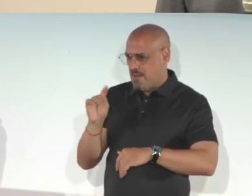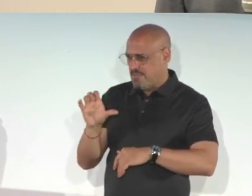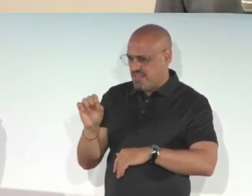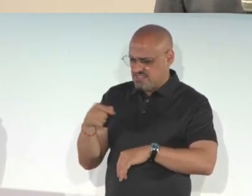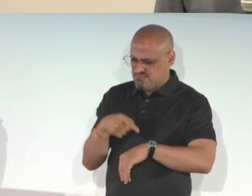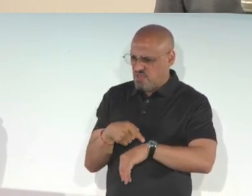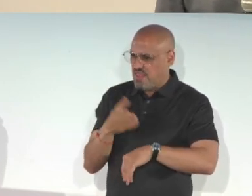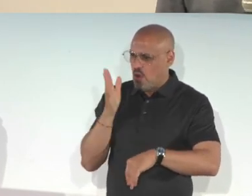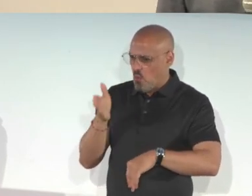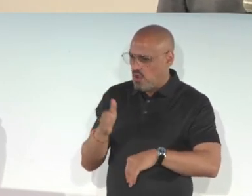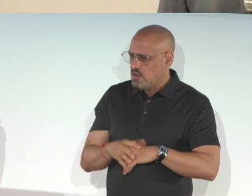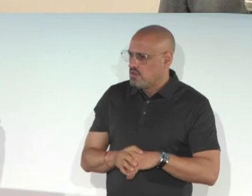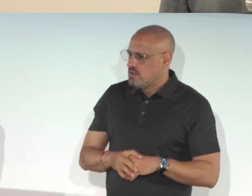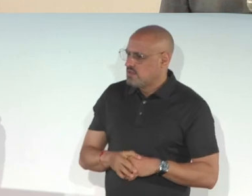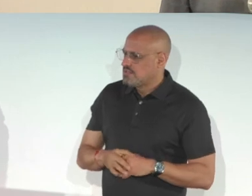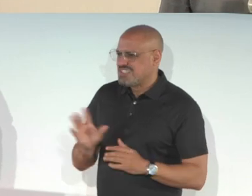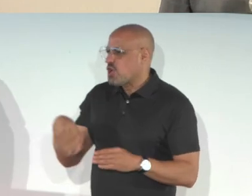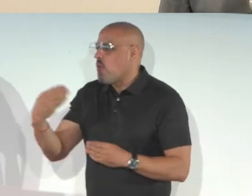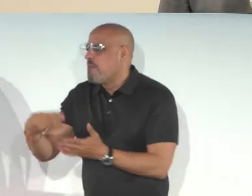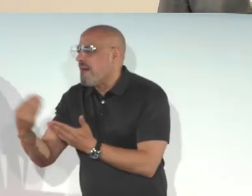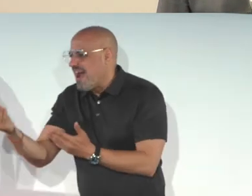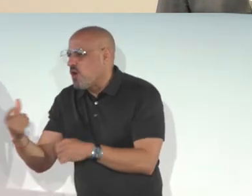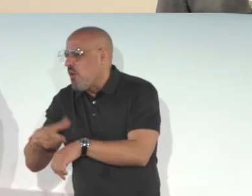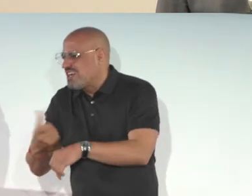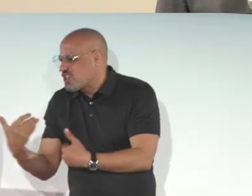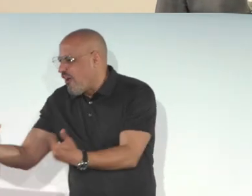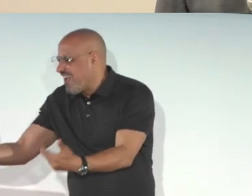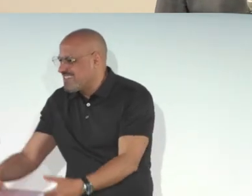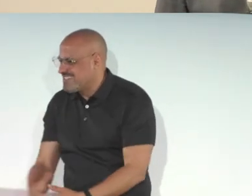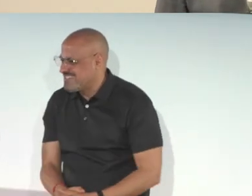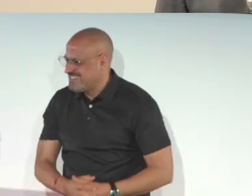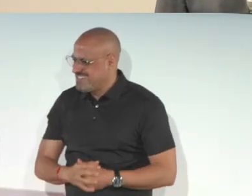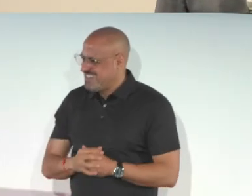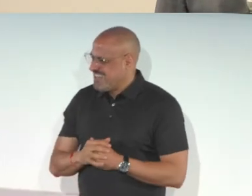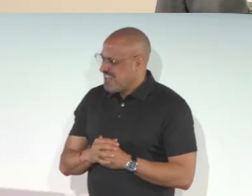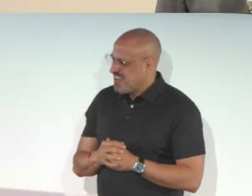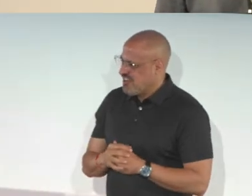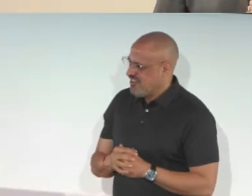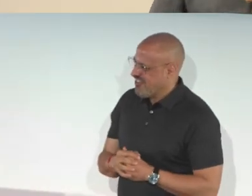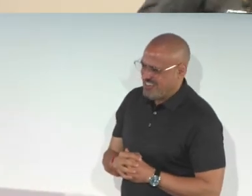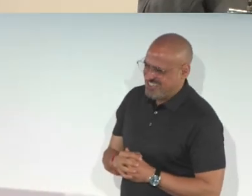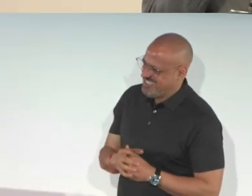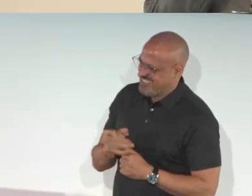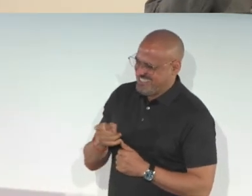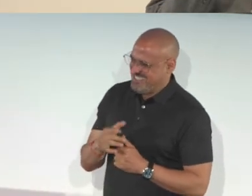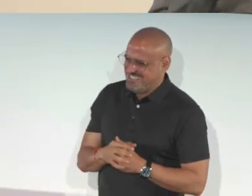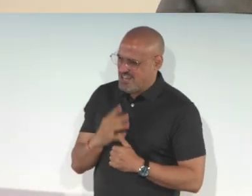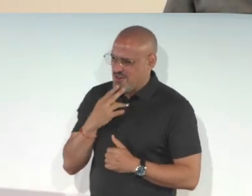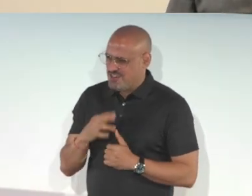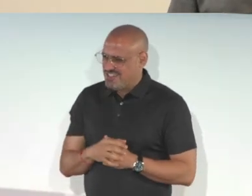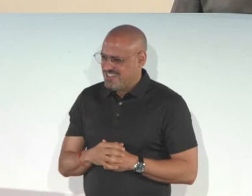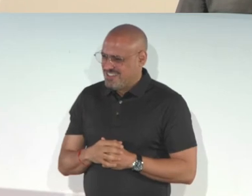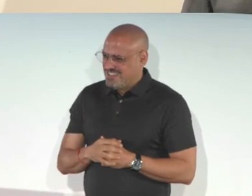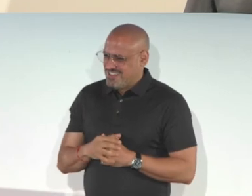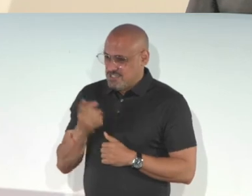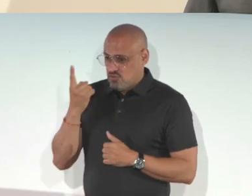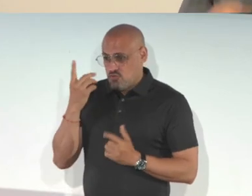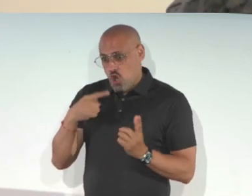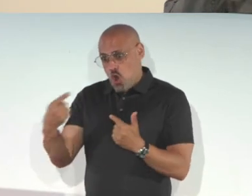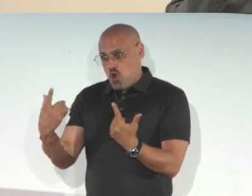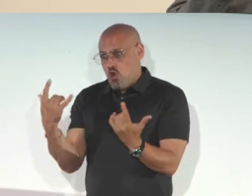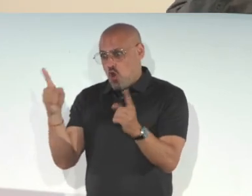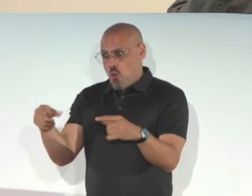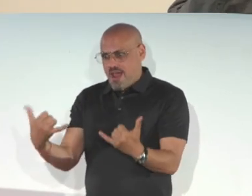presentation. But I'll bet if you have an Apple Watch, that's where they're going to pass haptics into. Yeah, so just go buy another product. But